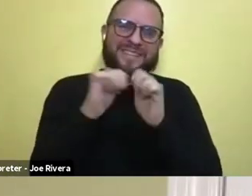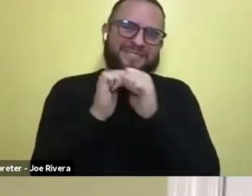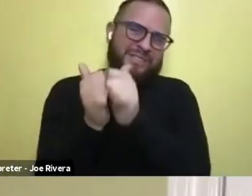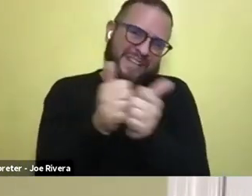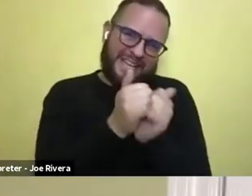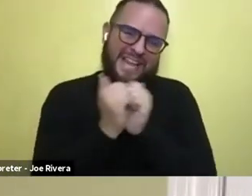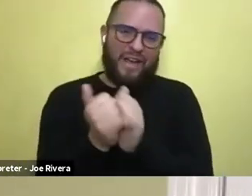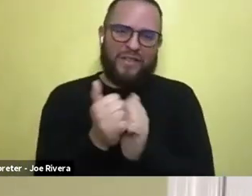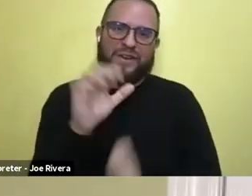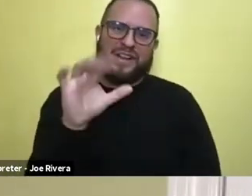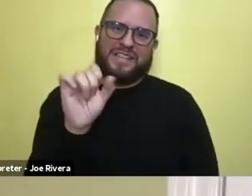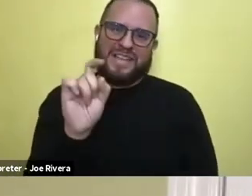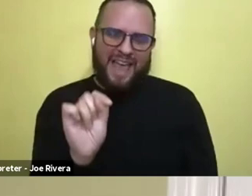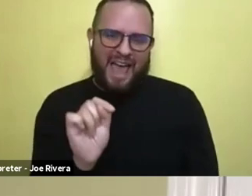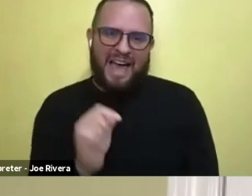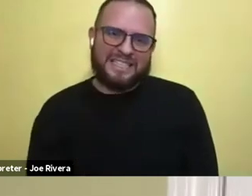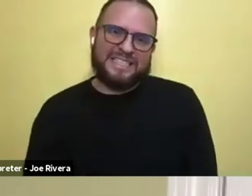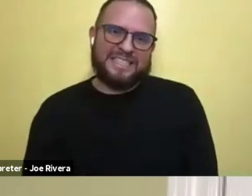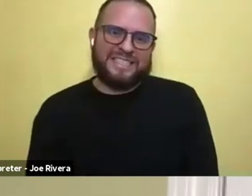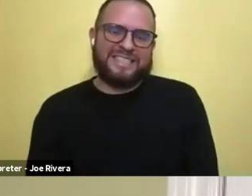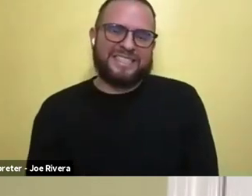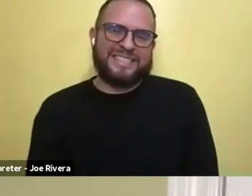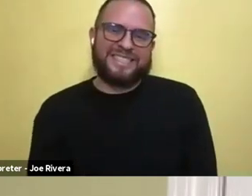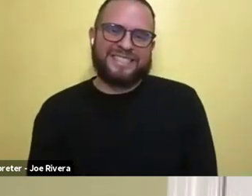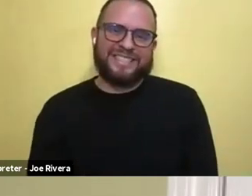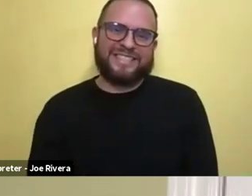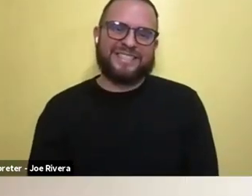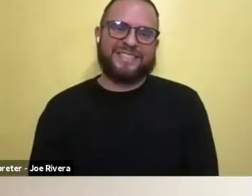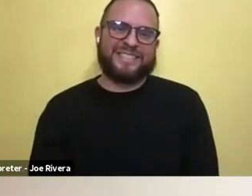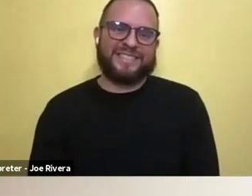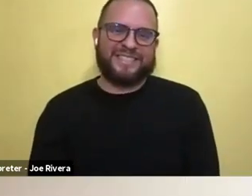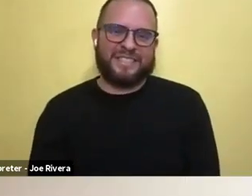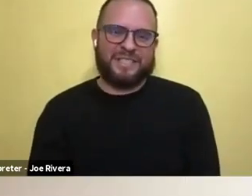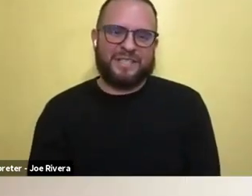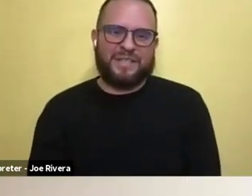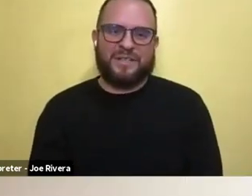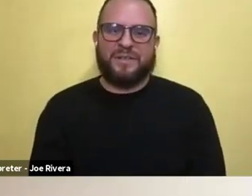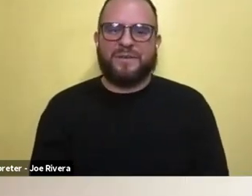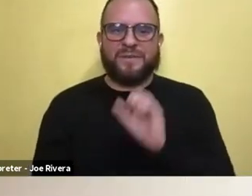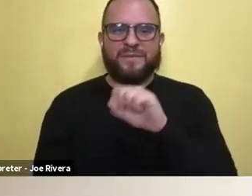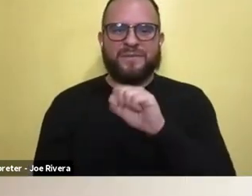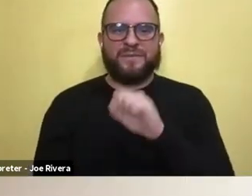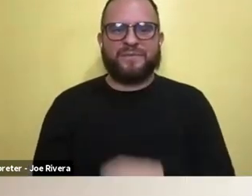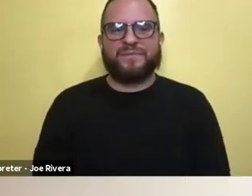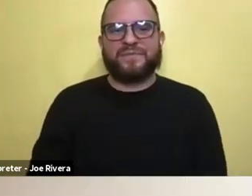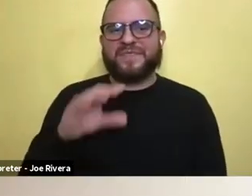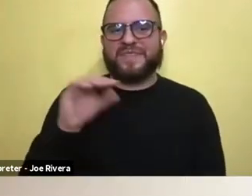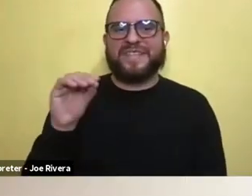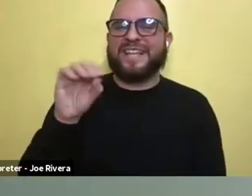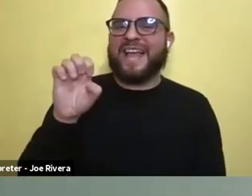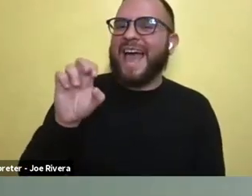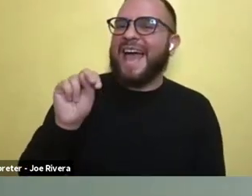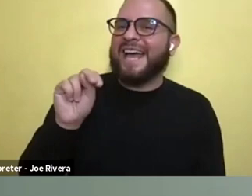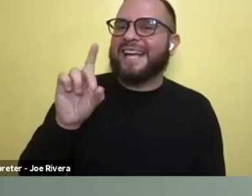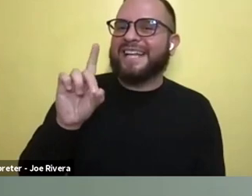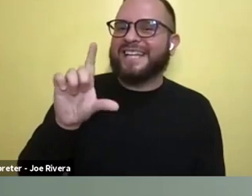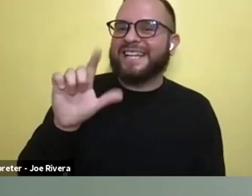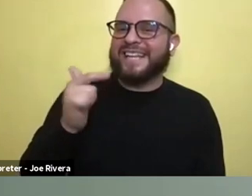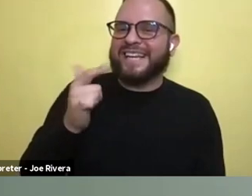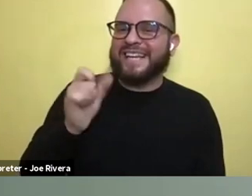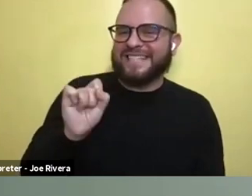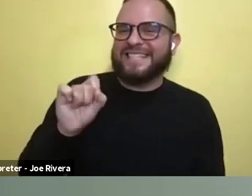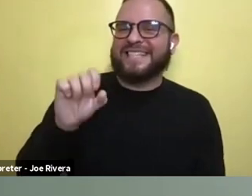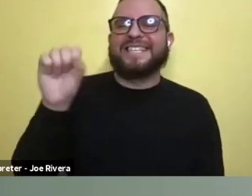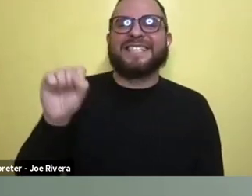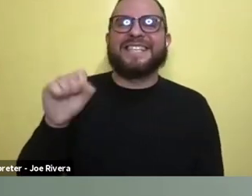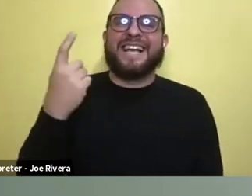as a cast, as a whole, that, that sinking ship did. And Ling season one. Endling season one. Oh yeah, that was a good one